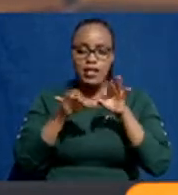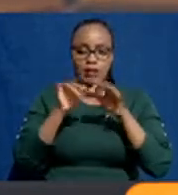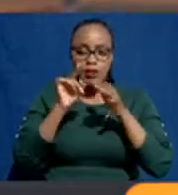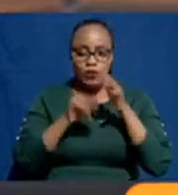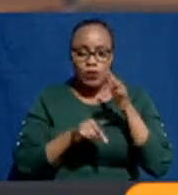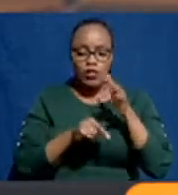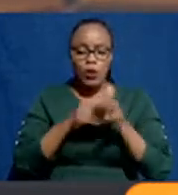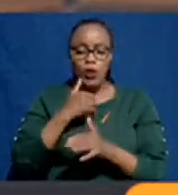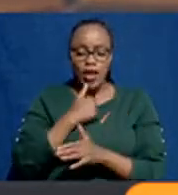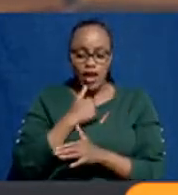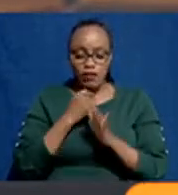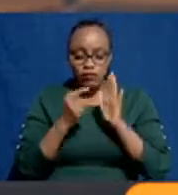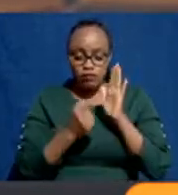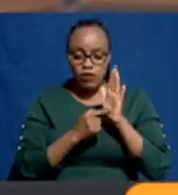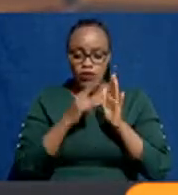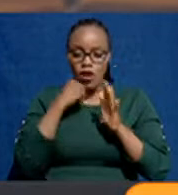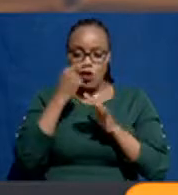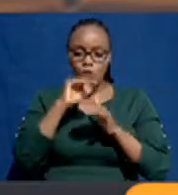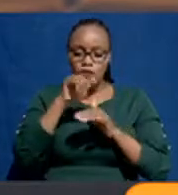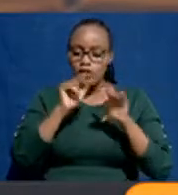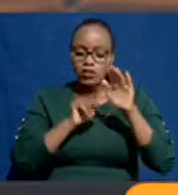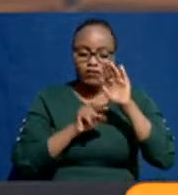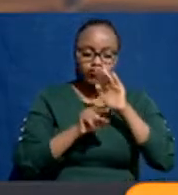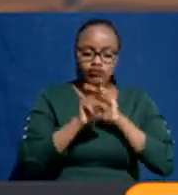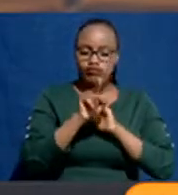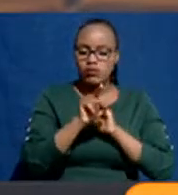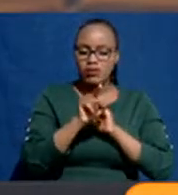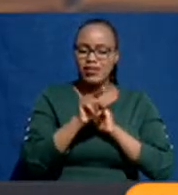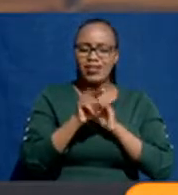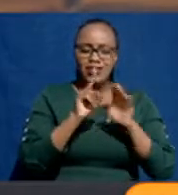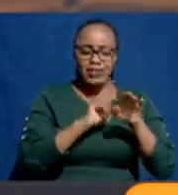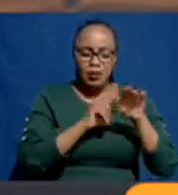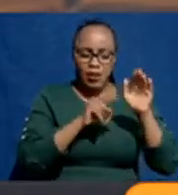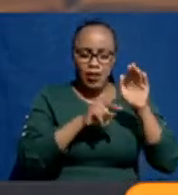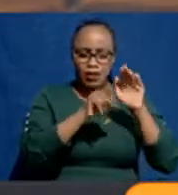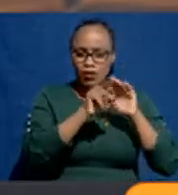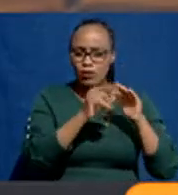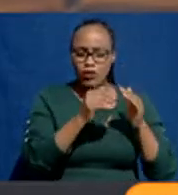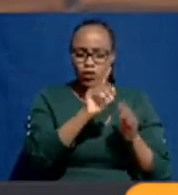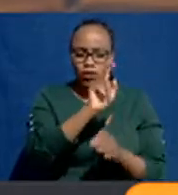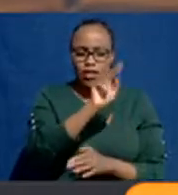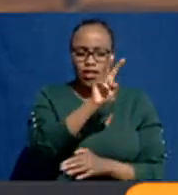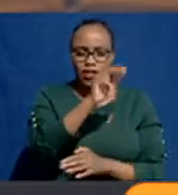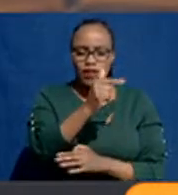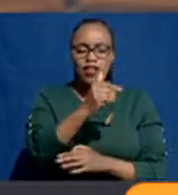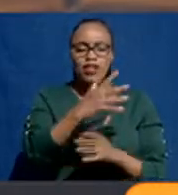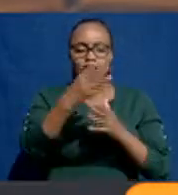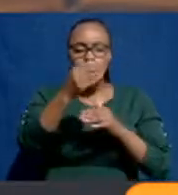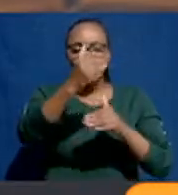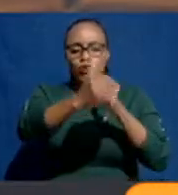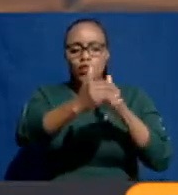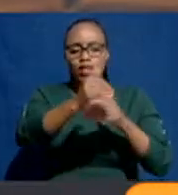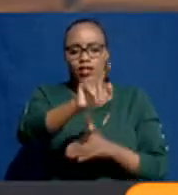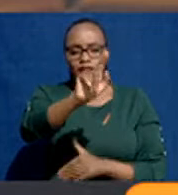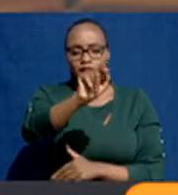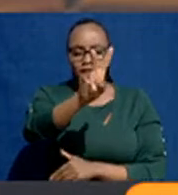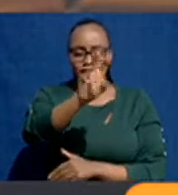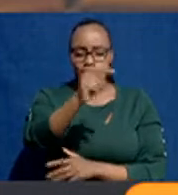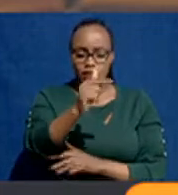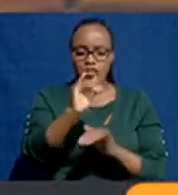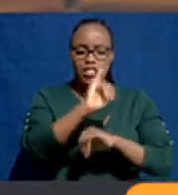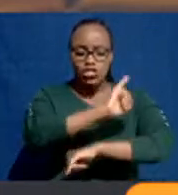we have those who walk in, we call them walk-ins because they move, they go to the nearest Tibet institutions.